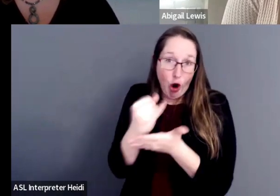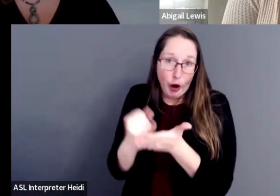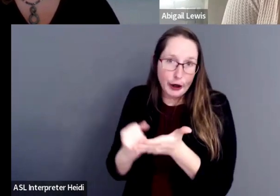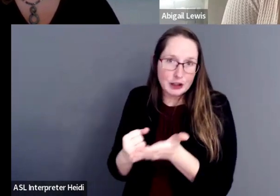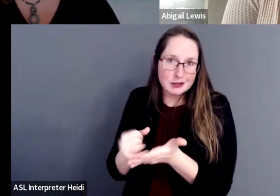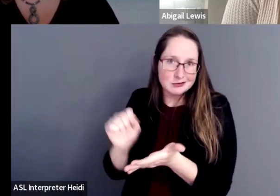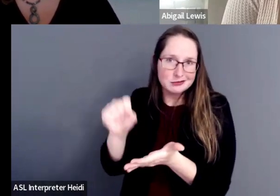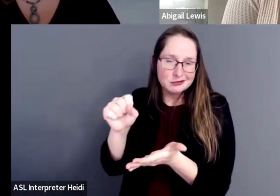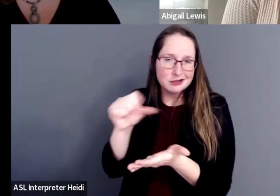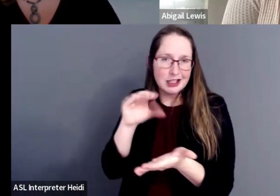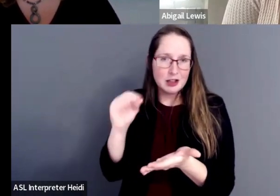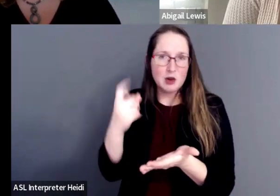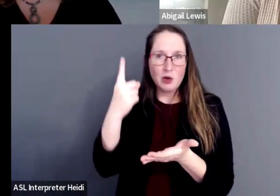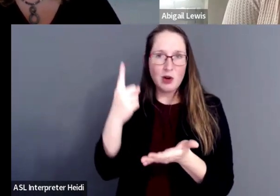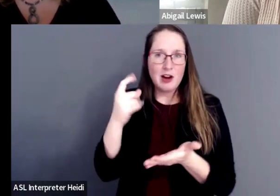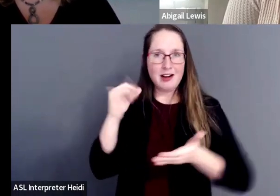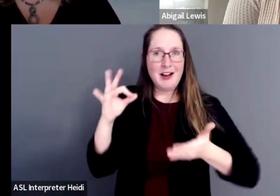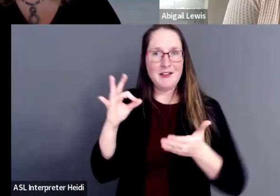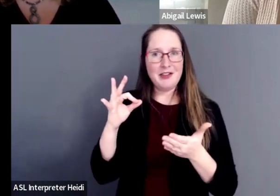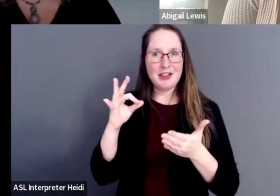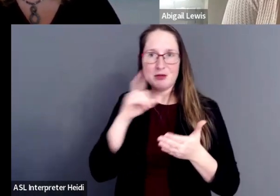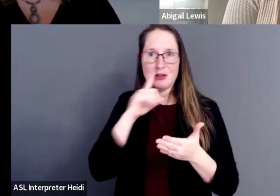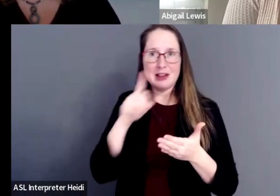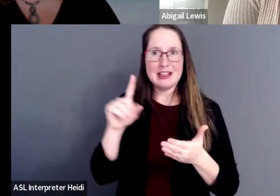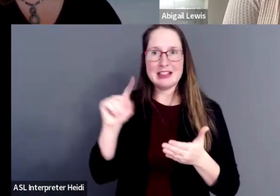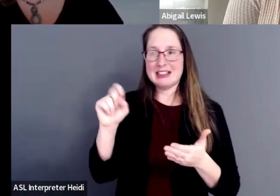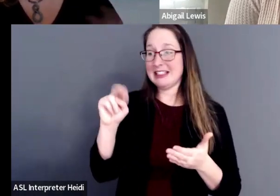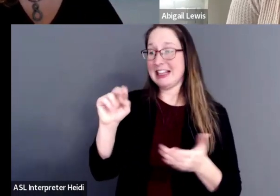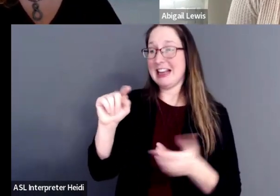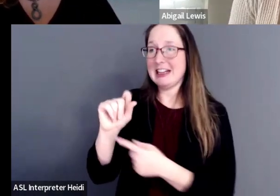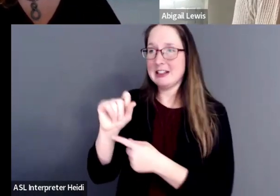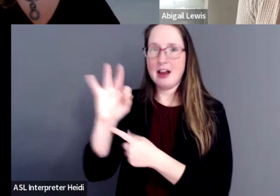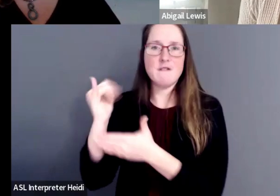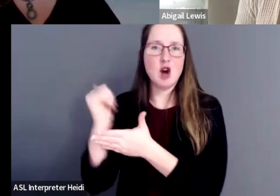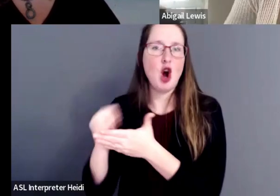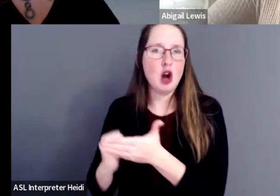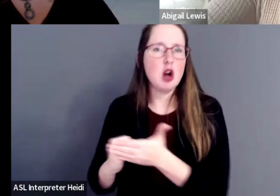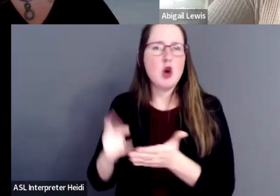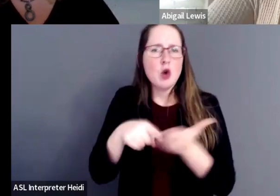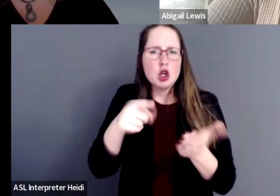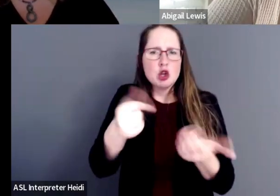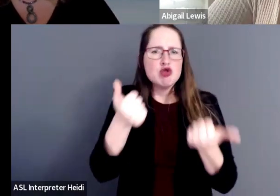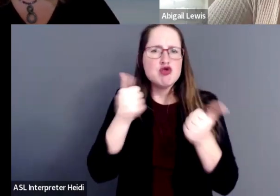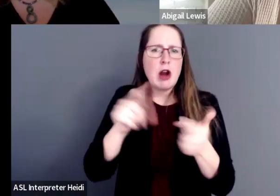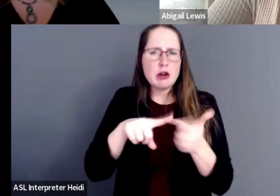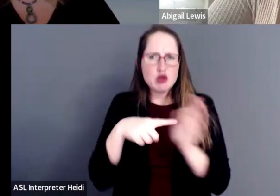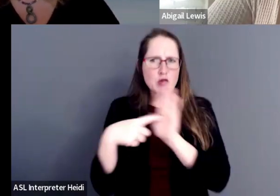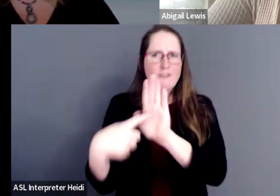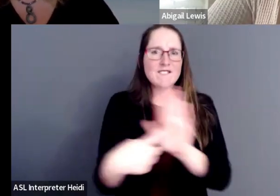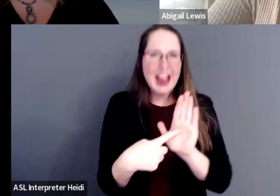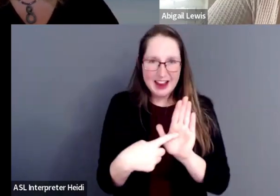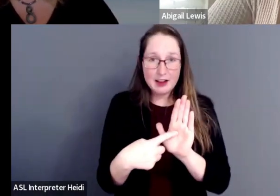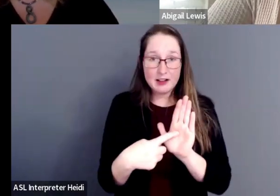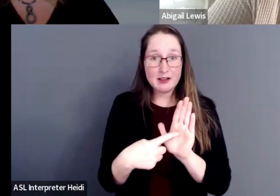You know, one of the tenets of art is what are you conveying? So for me,